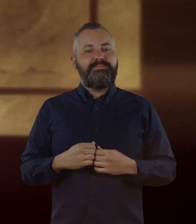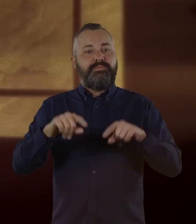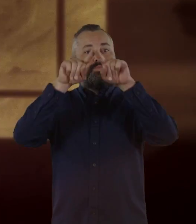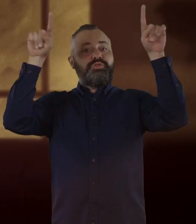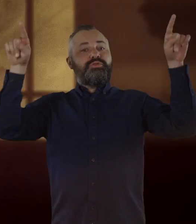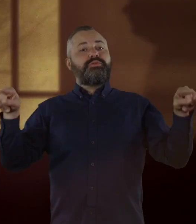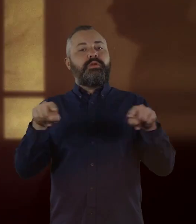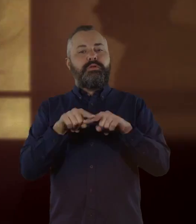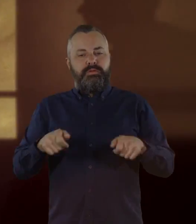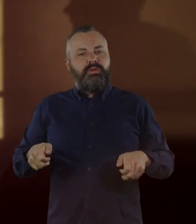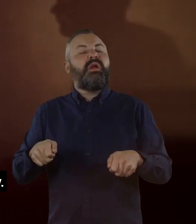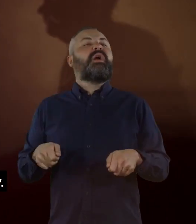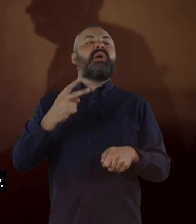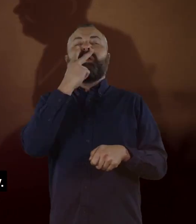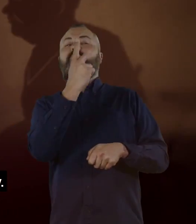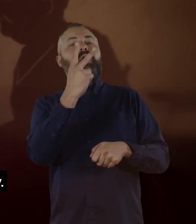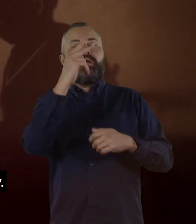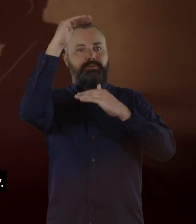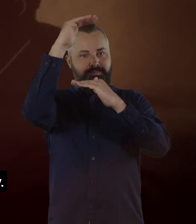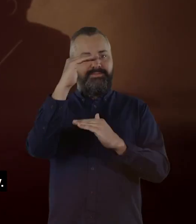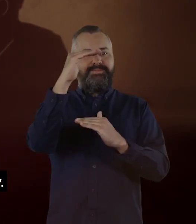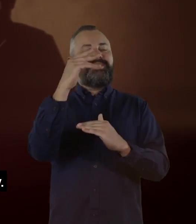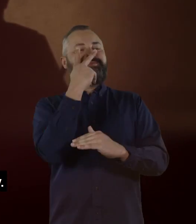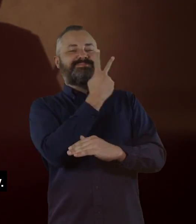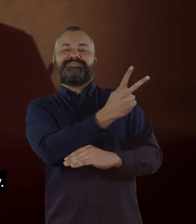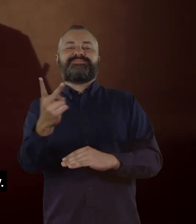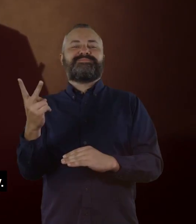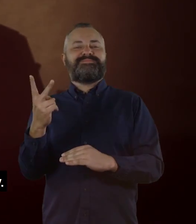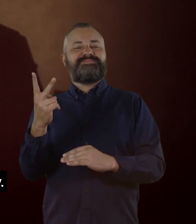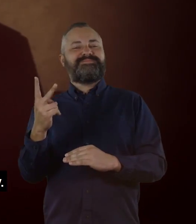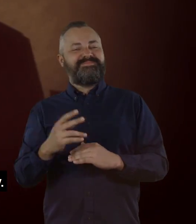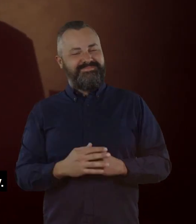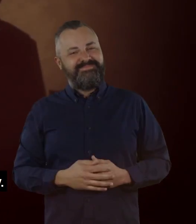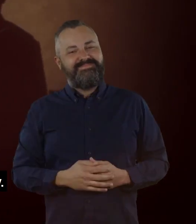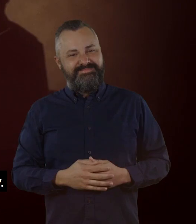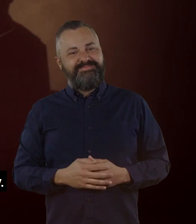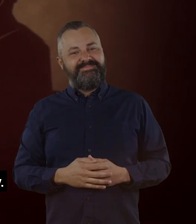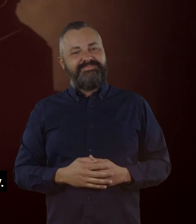and other functional facilities that help people with disabilities to gain accessibility.